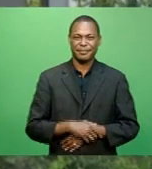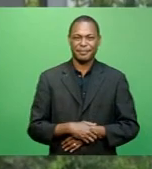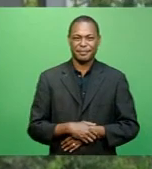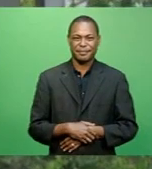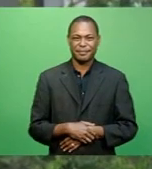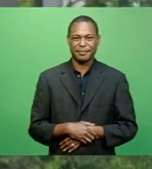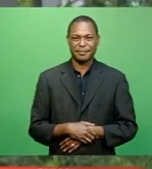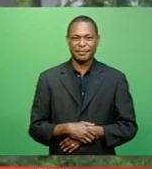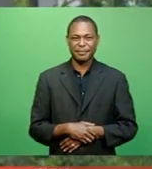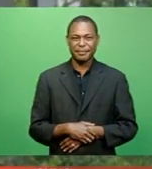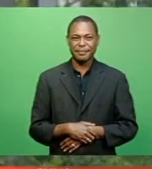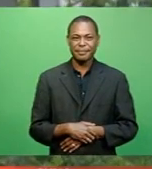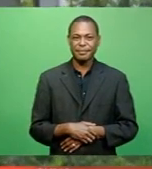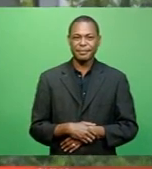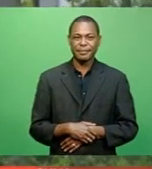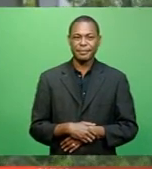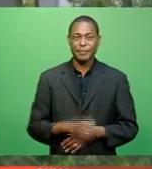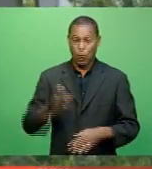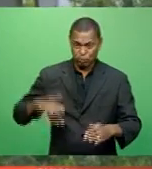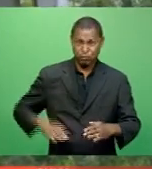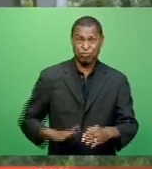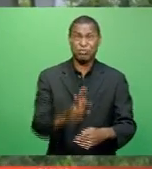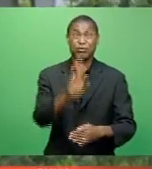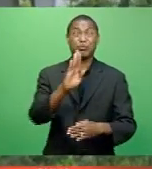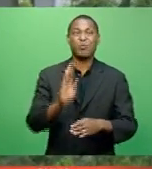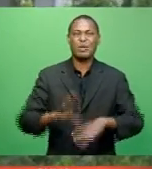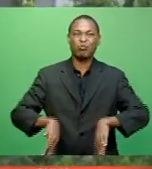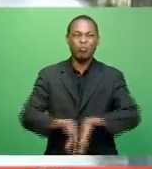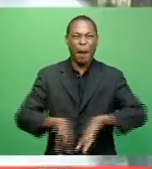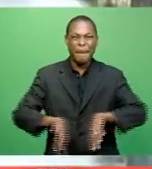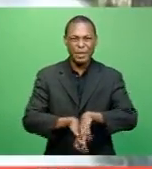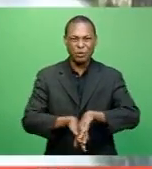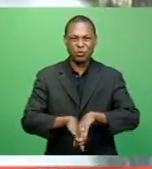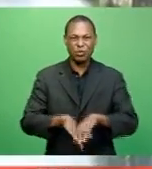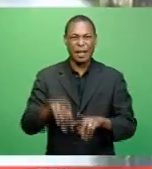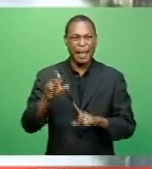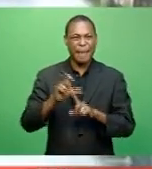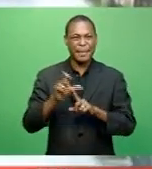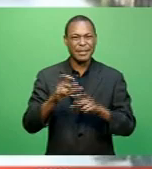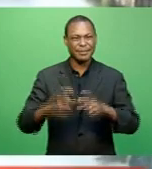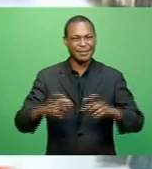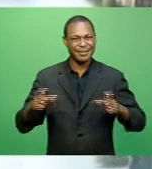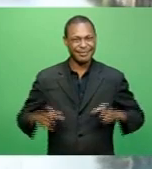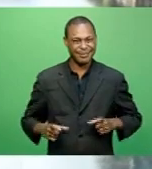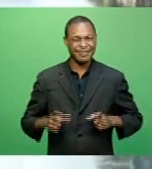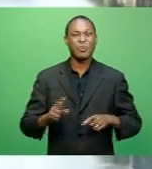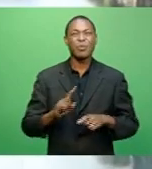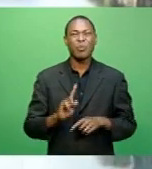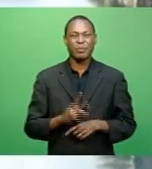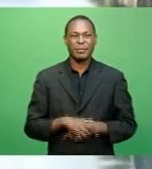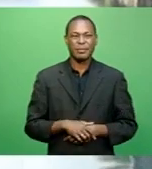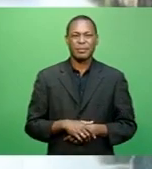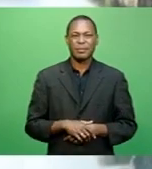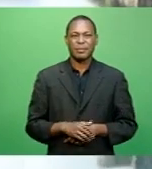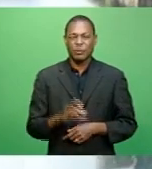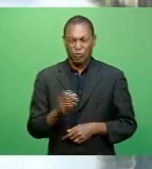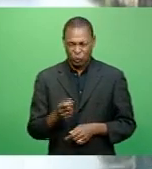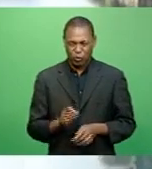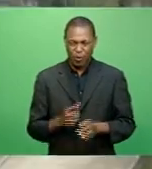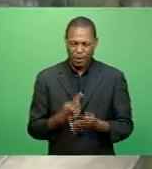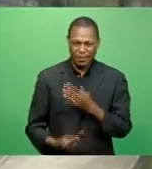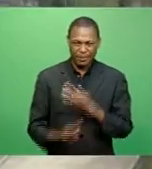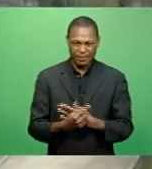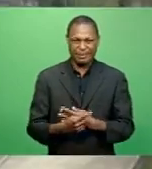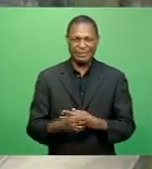The increase in amount of rubbish in waterways in the capital has prompted this organization to take a step towards the well-being of our environment.